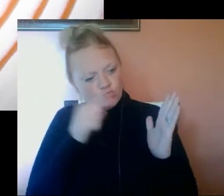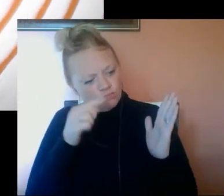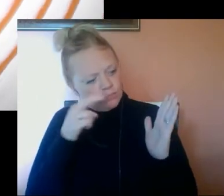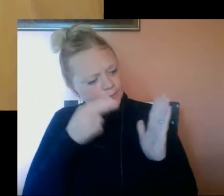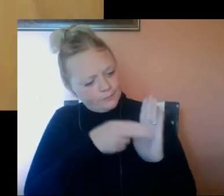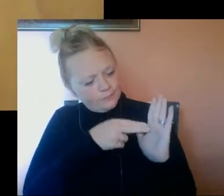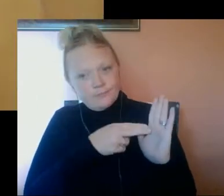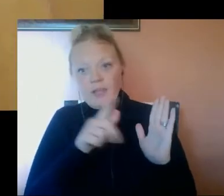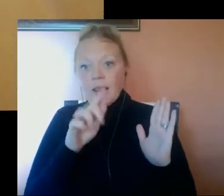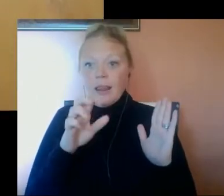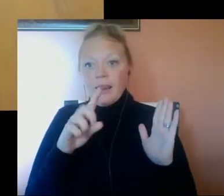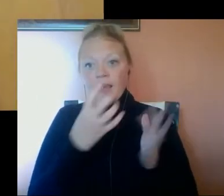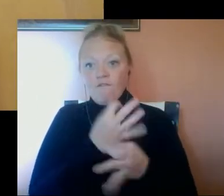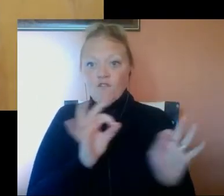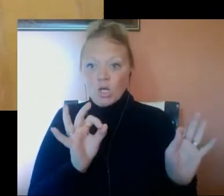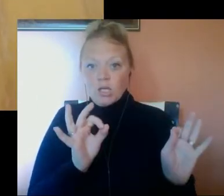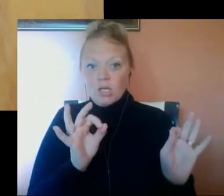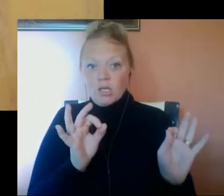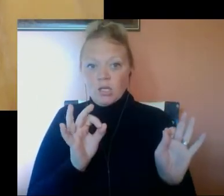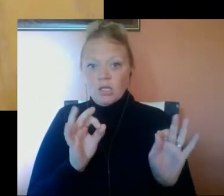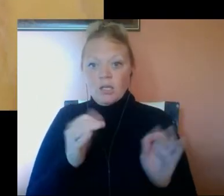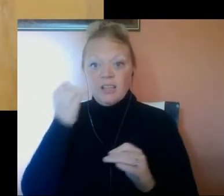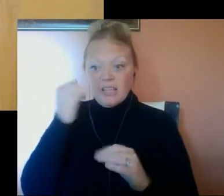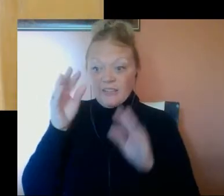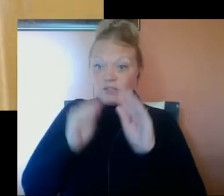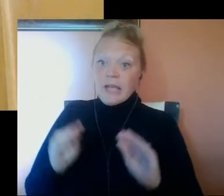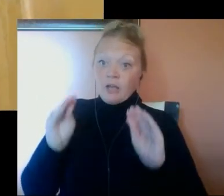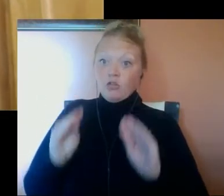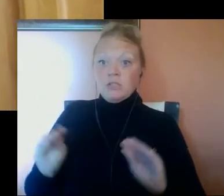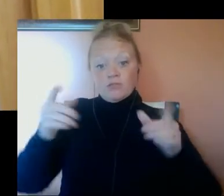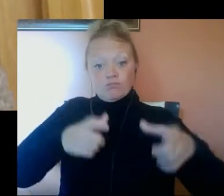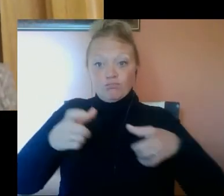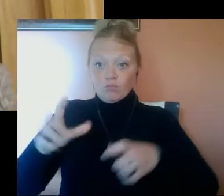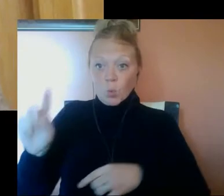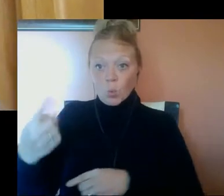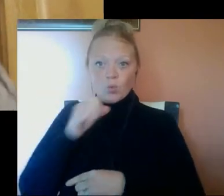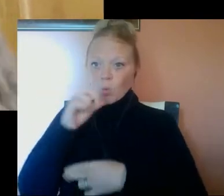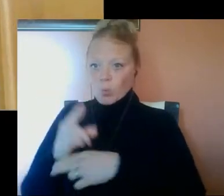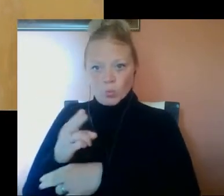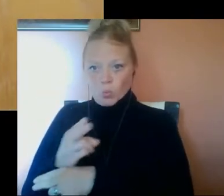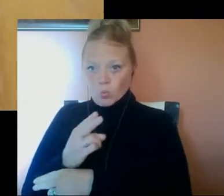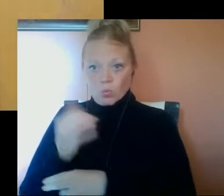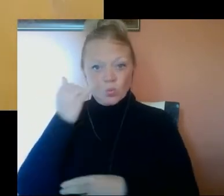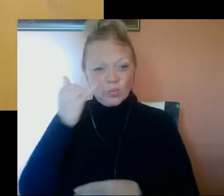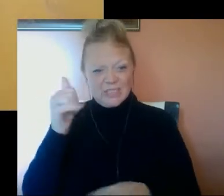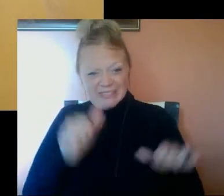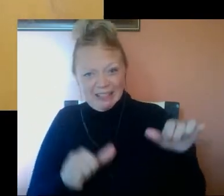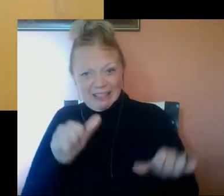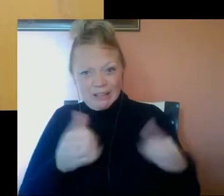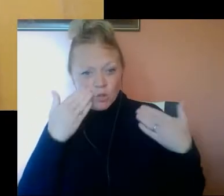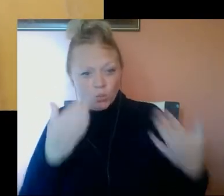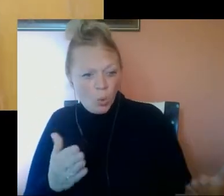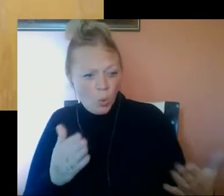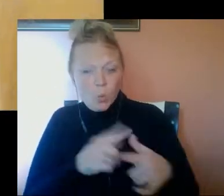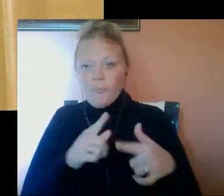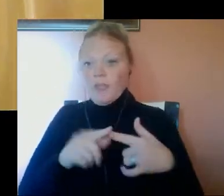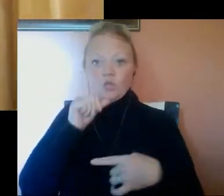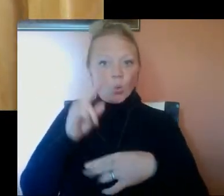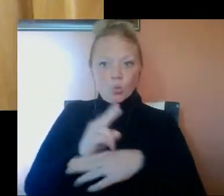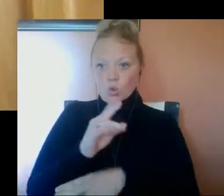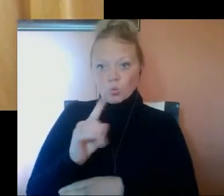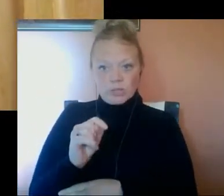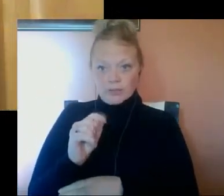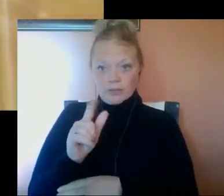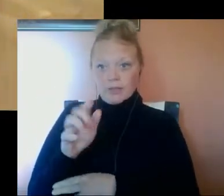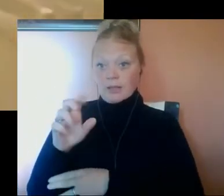Lead Free. Don't eat from dishes that are for decoration only. If you're not sure if a dish contains lead, don't use